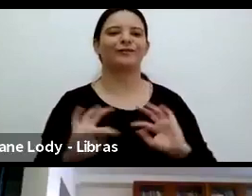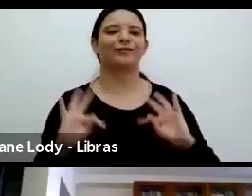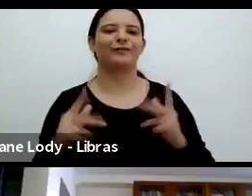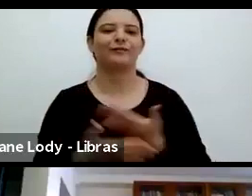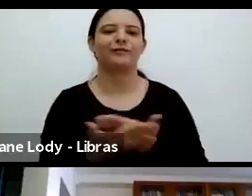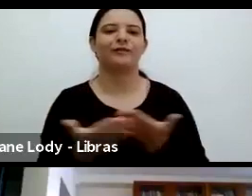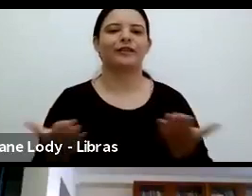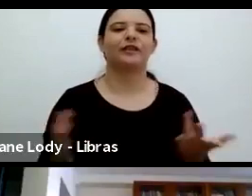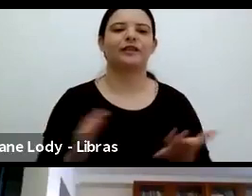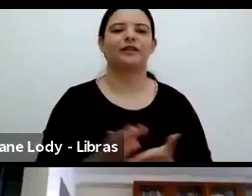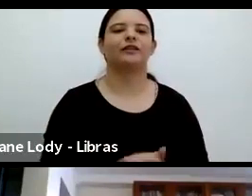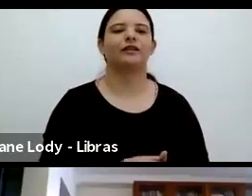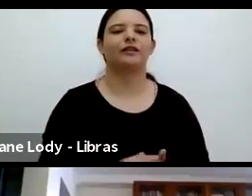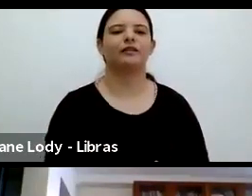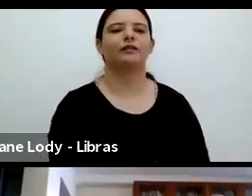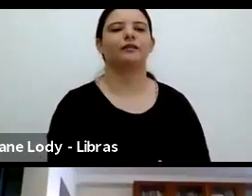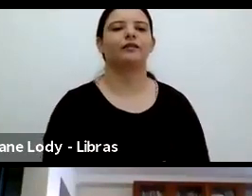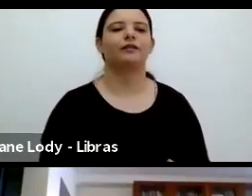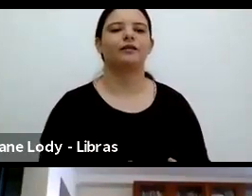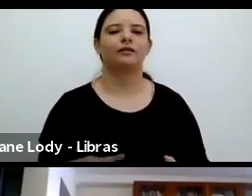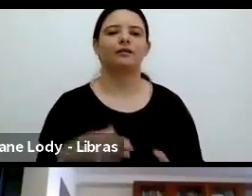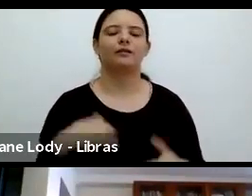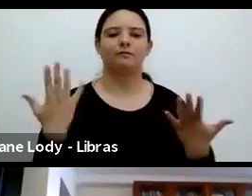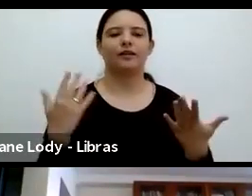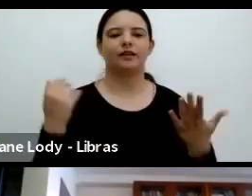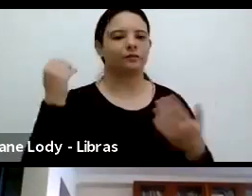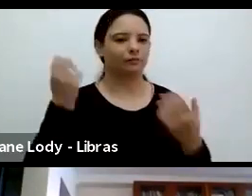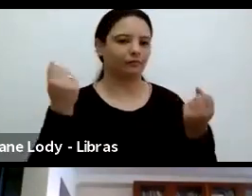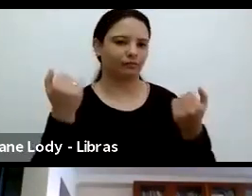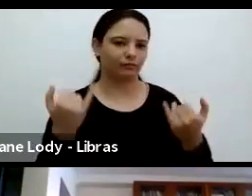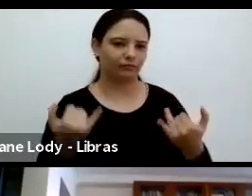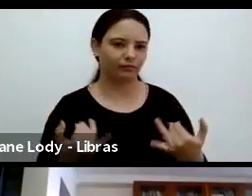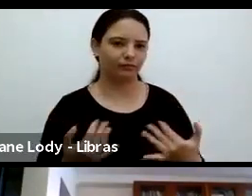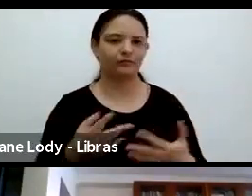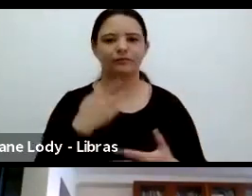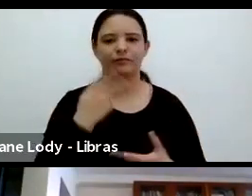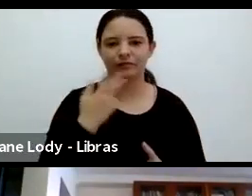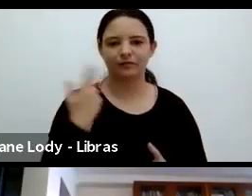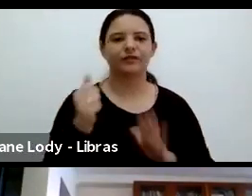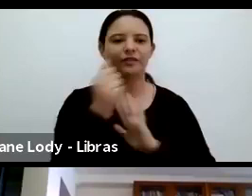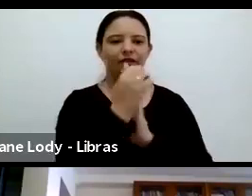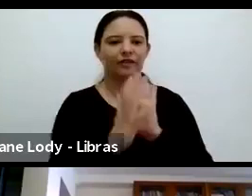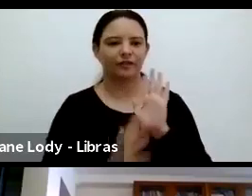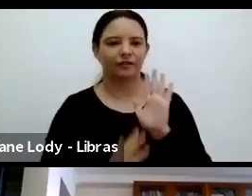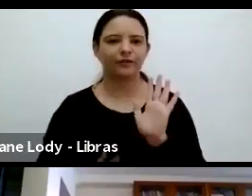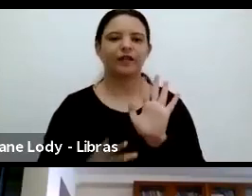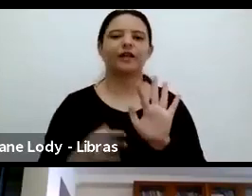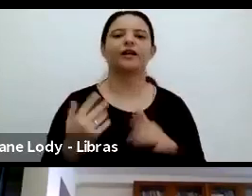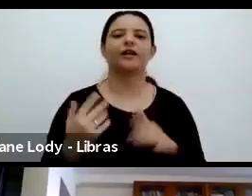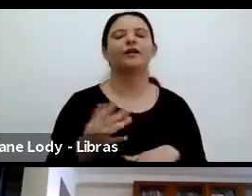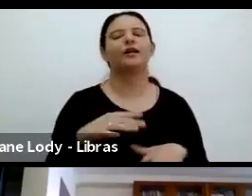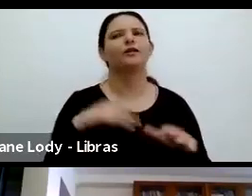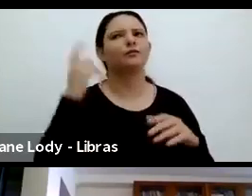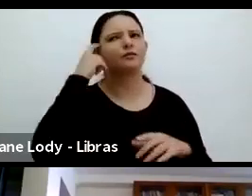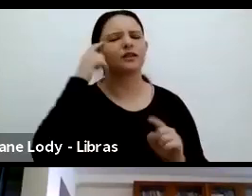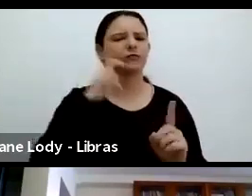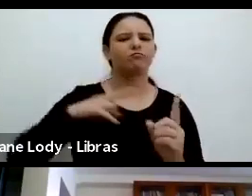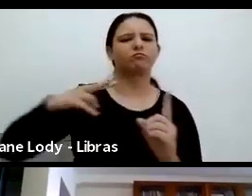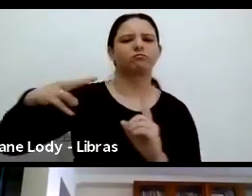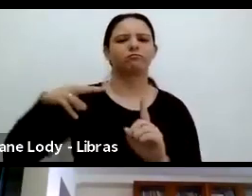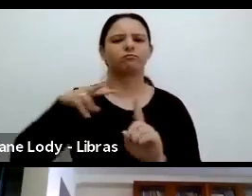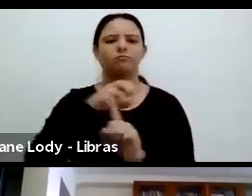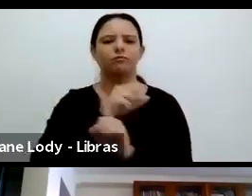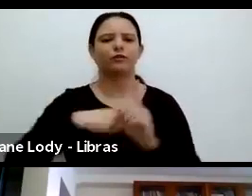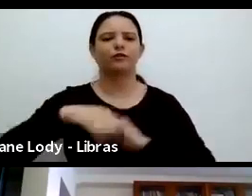social, cultural, historical activity perspectives with you, and we are very